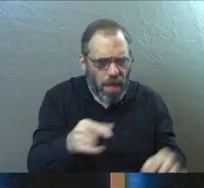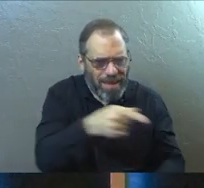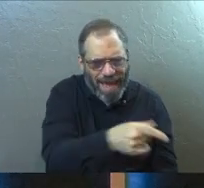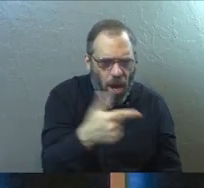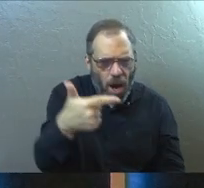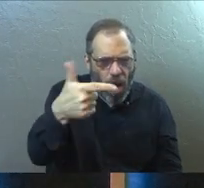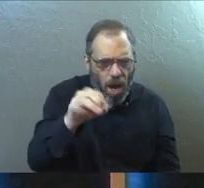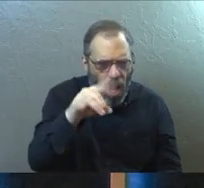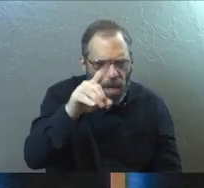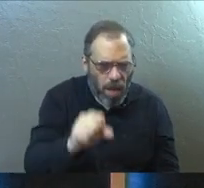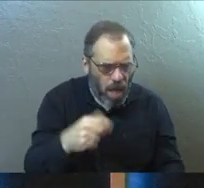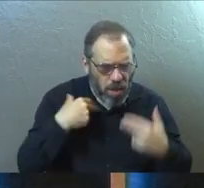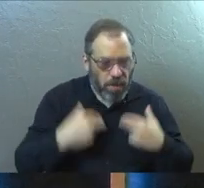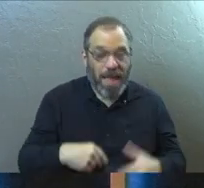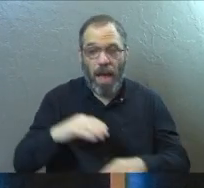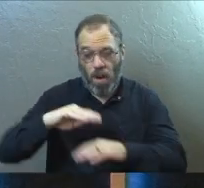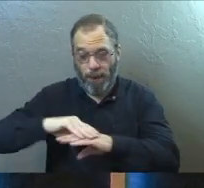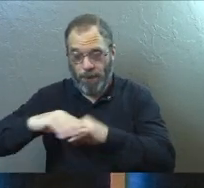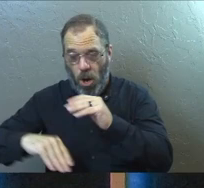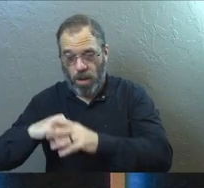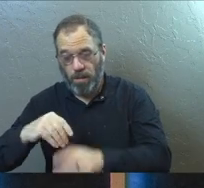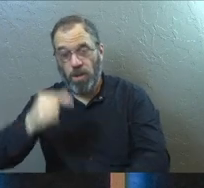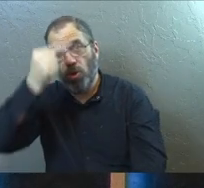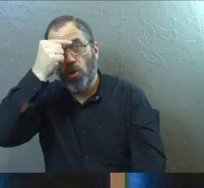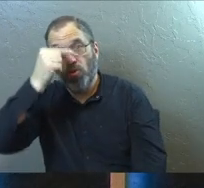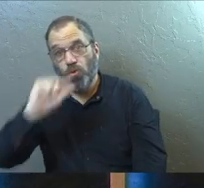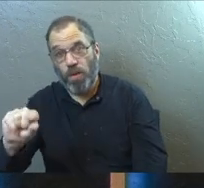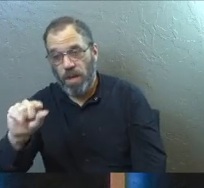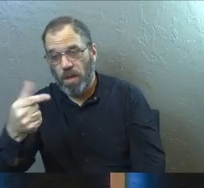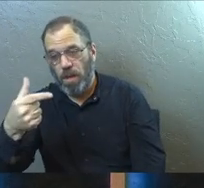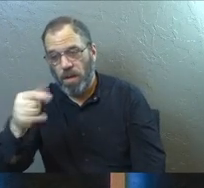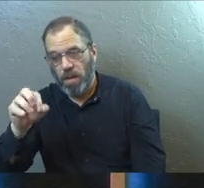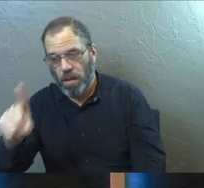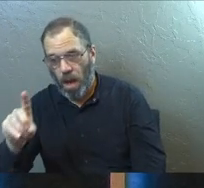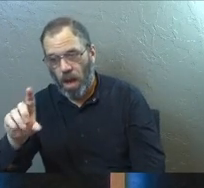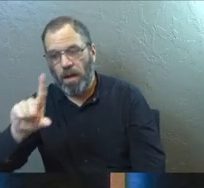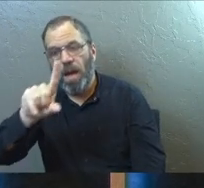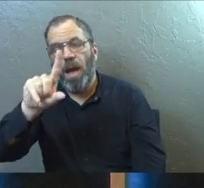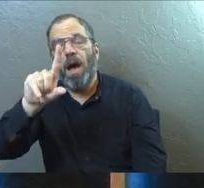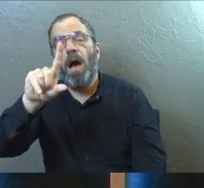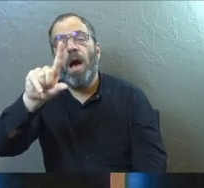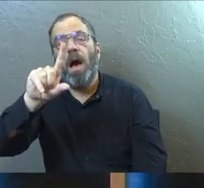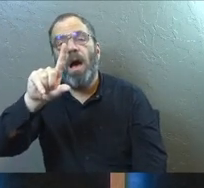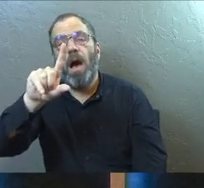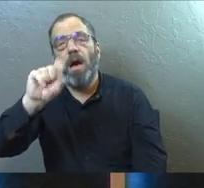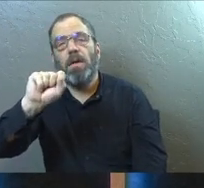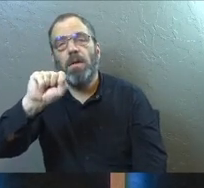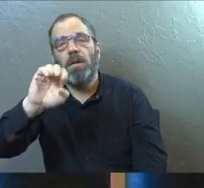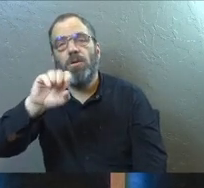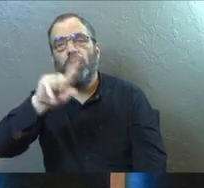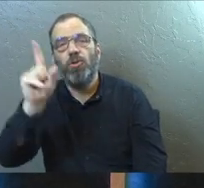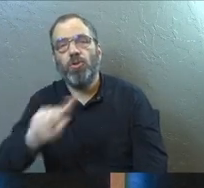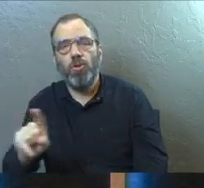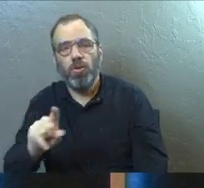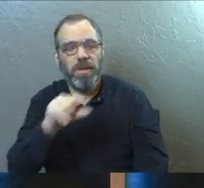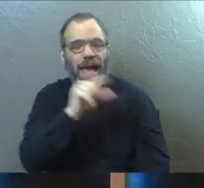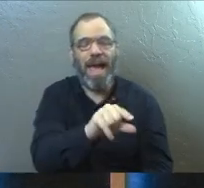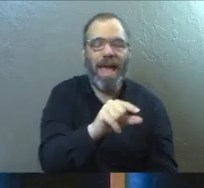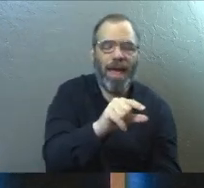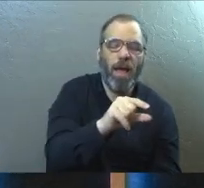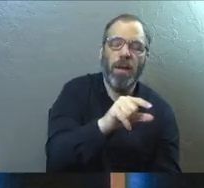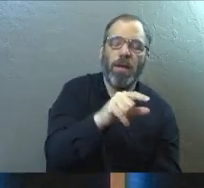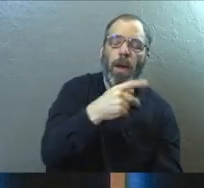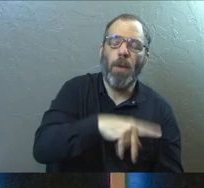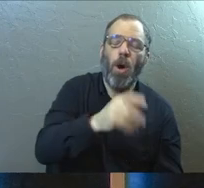in human form. They decided that Barnabas was the Greek god Zeus and that Paul was Hermes since he was the chief speaker. This is